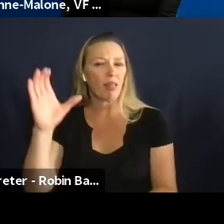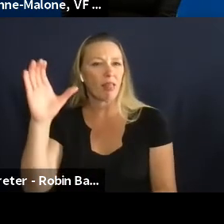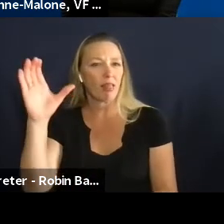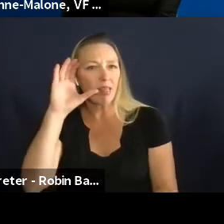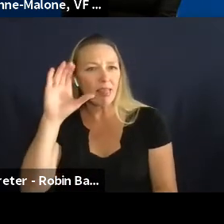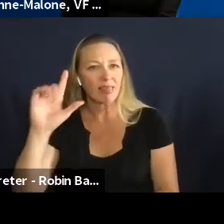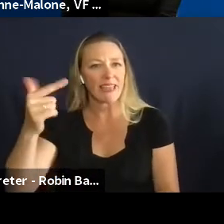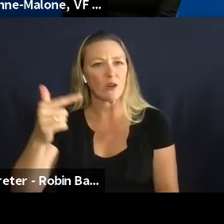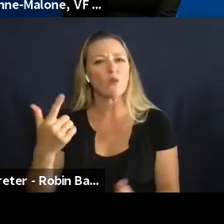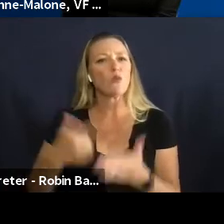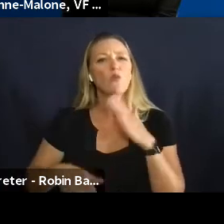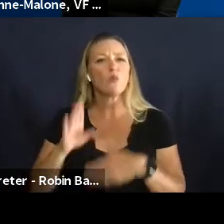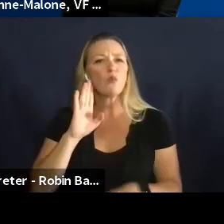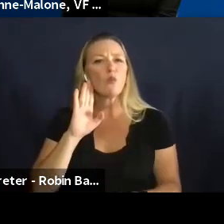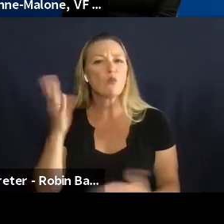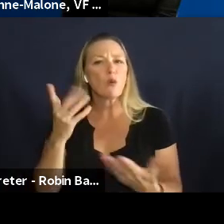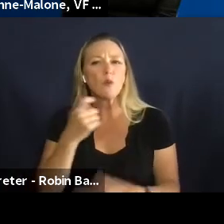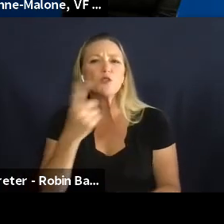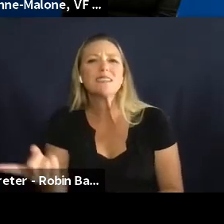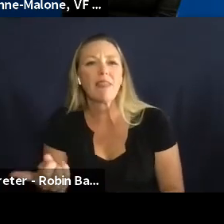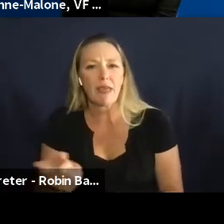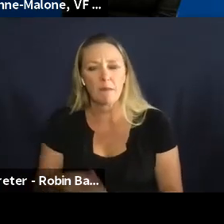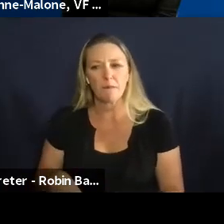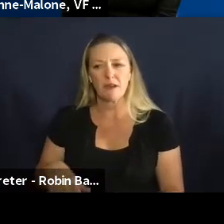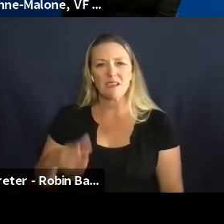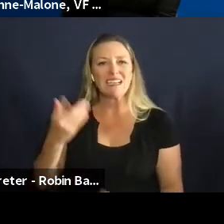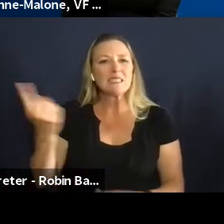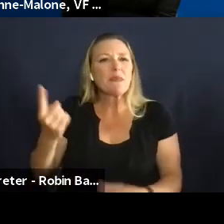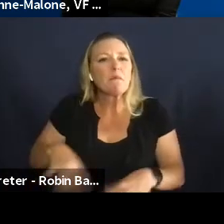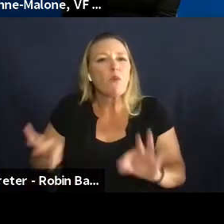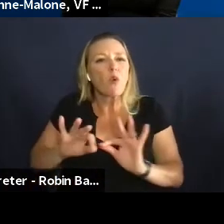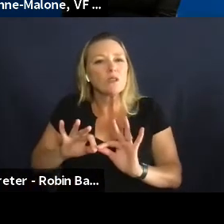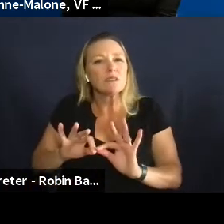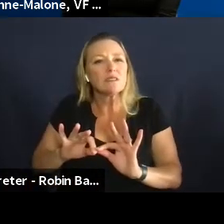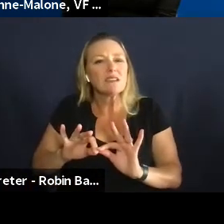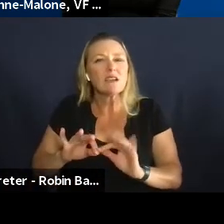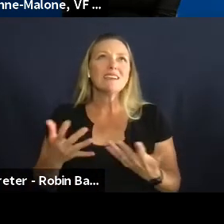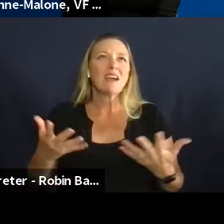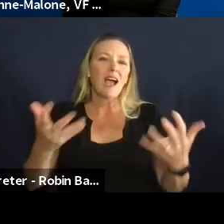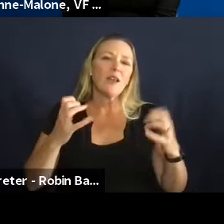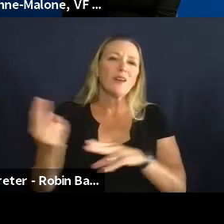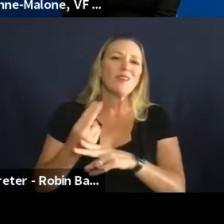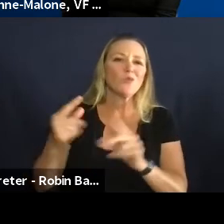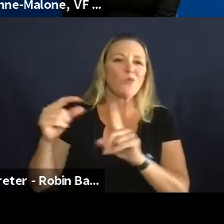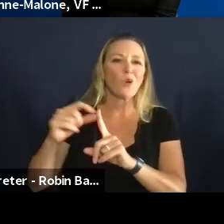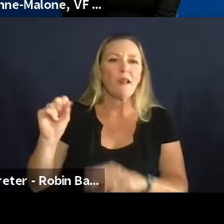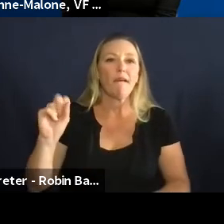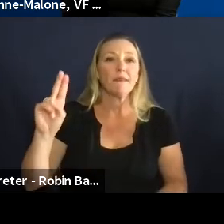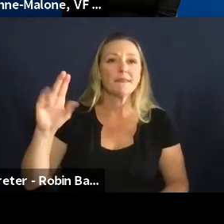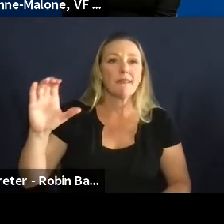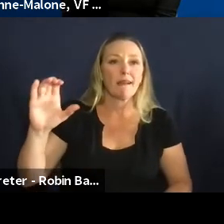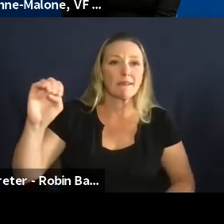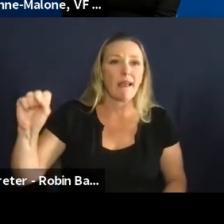you would tell them um that are critical to and i start i stopped trying to use the word success but critical to